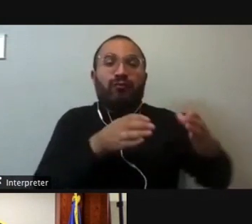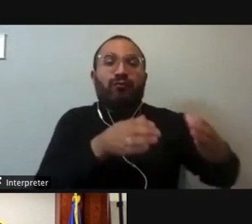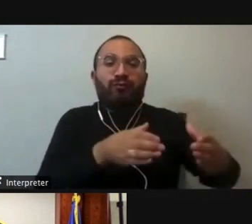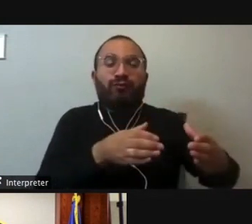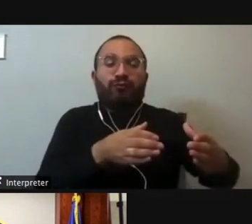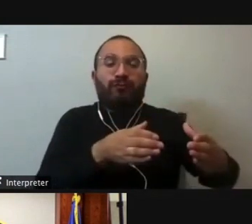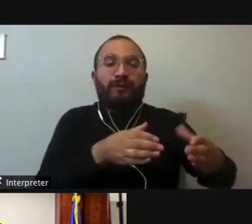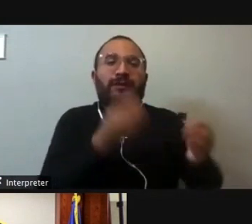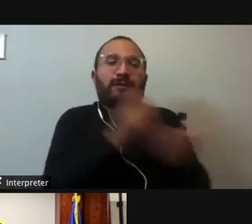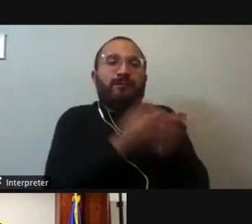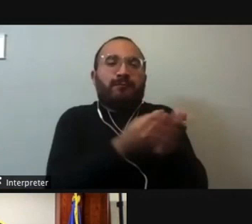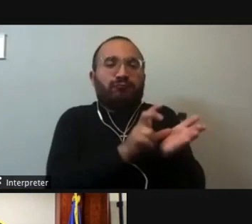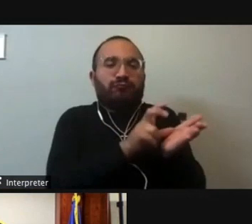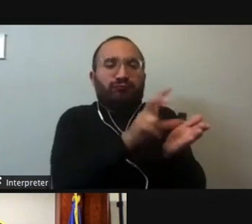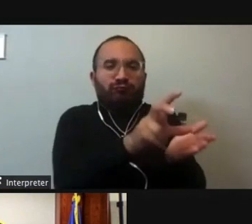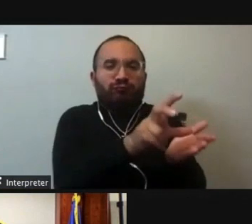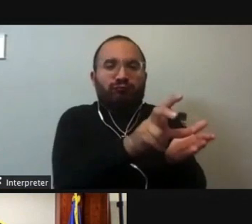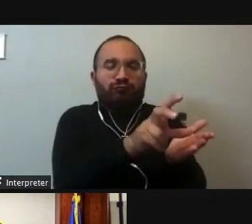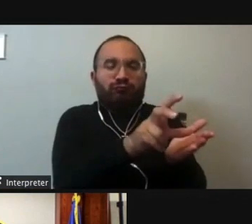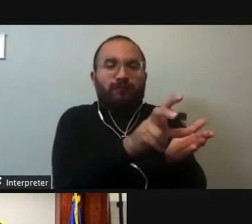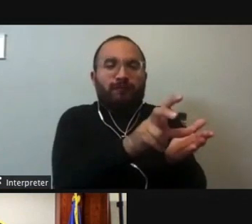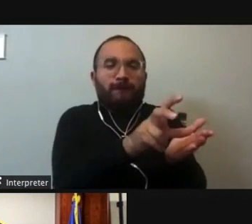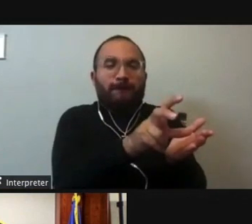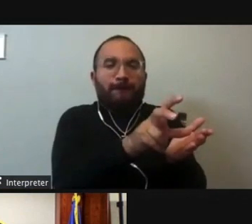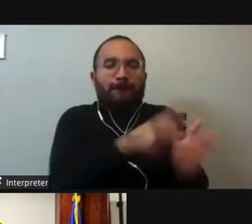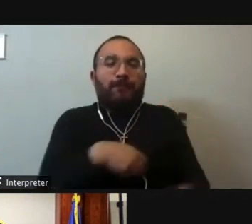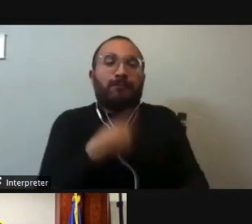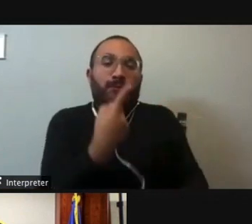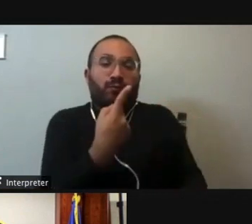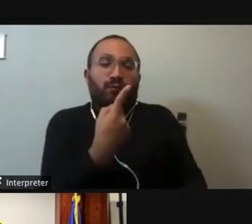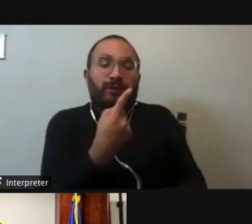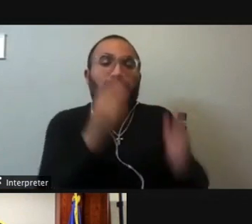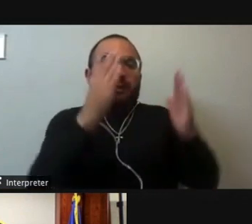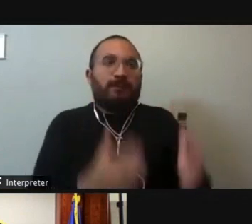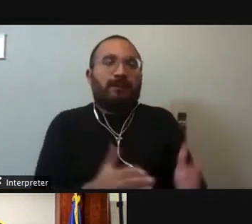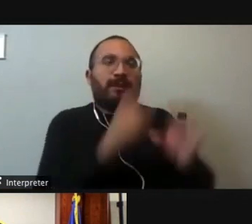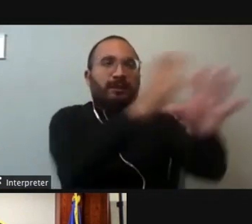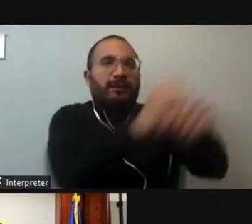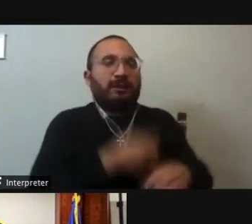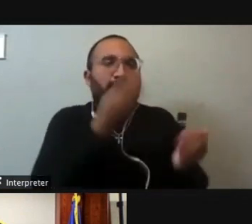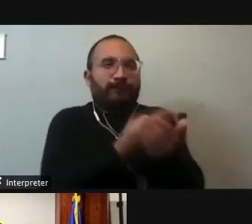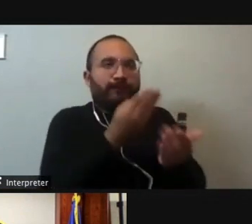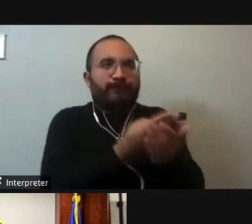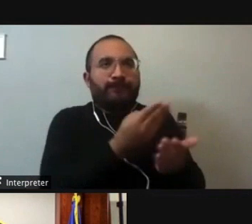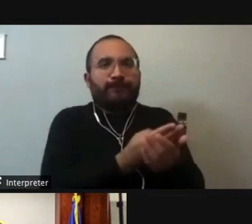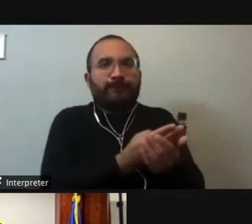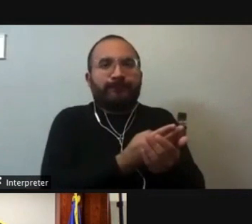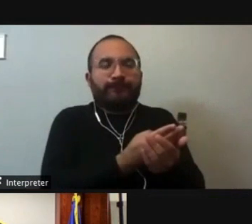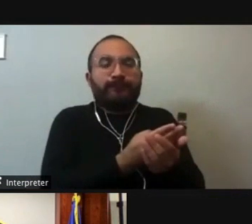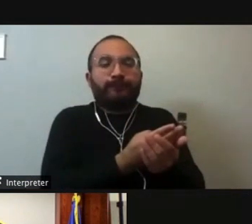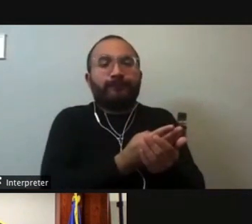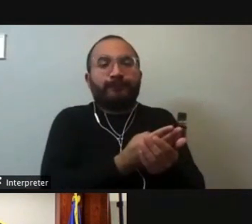person who could even make it out of a pack would be the one person who could get money from the very people who just